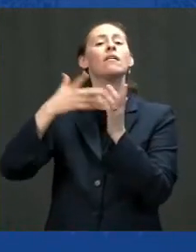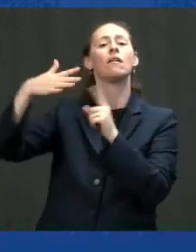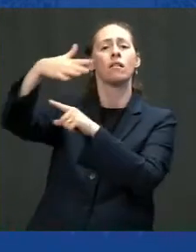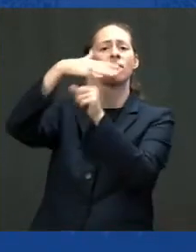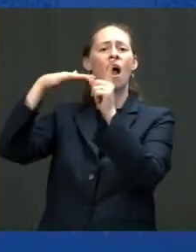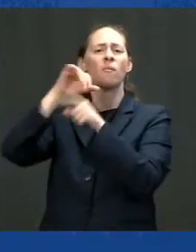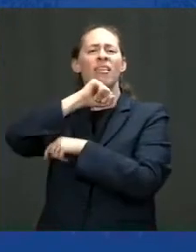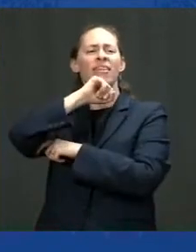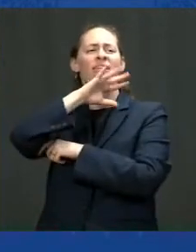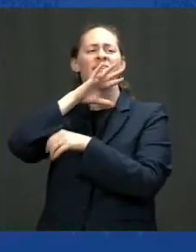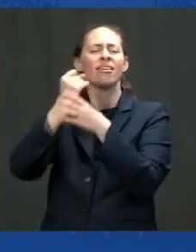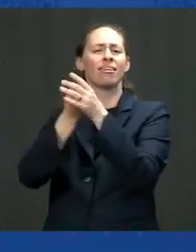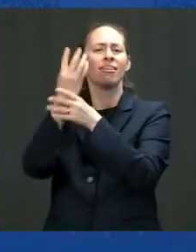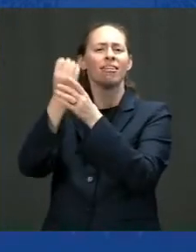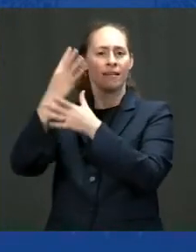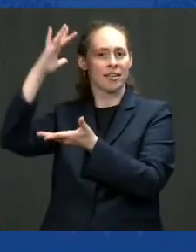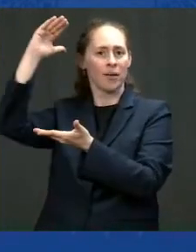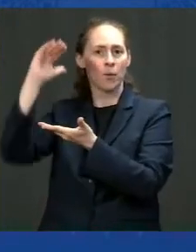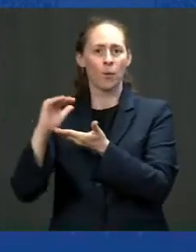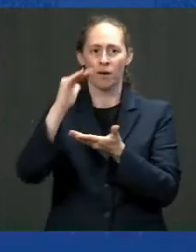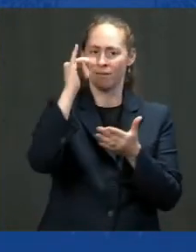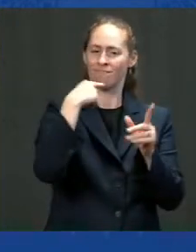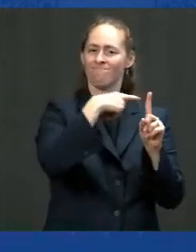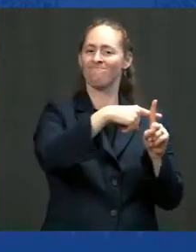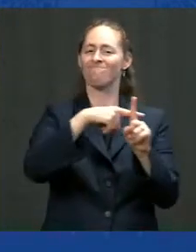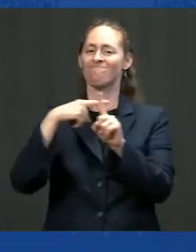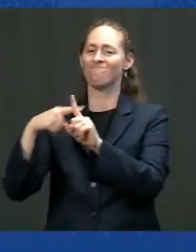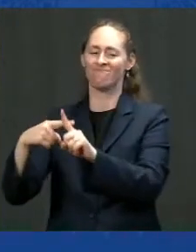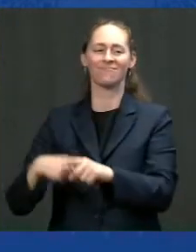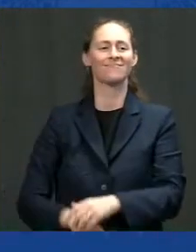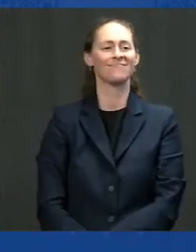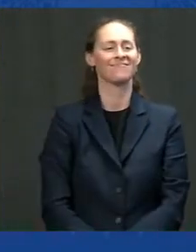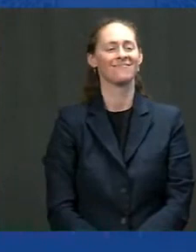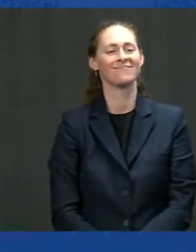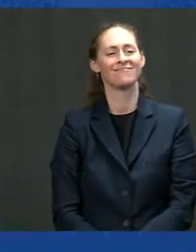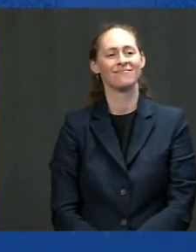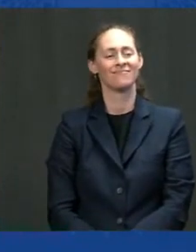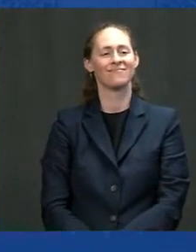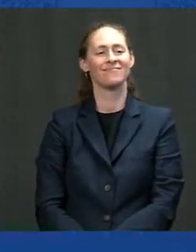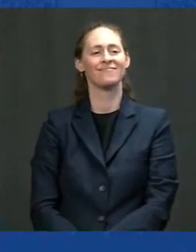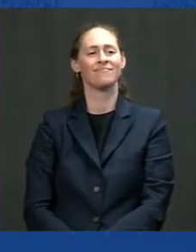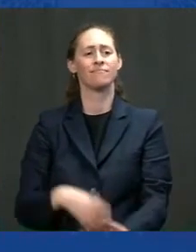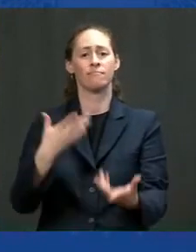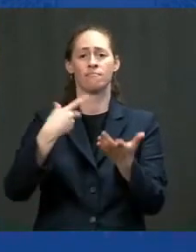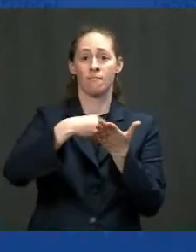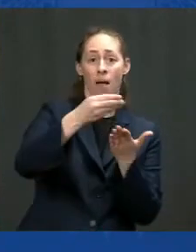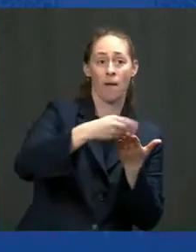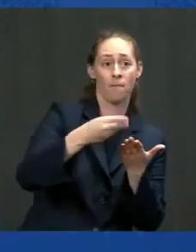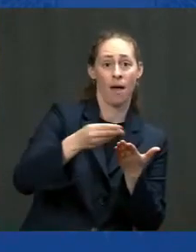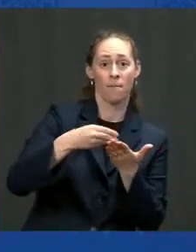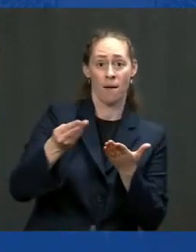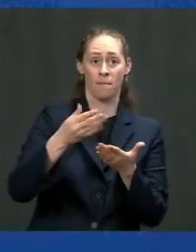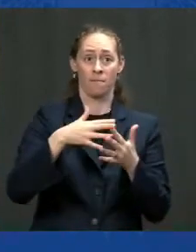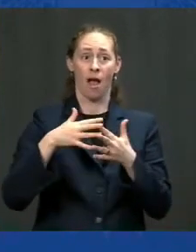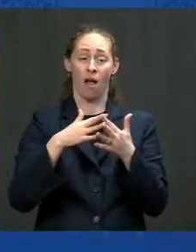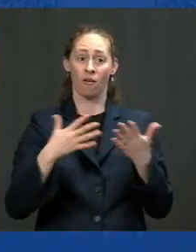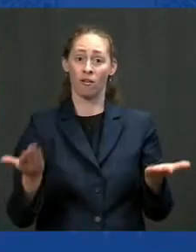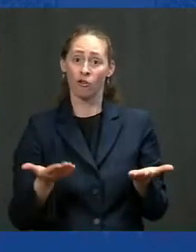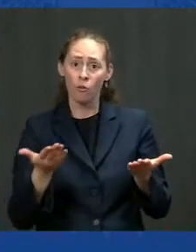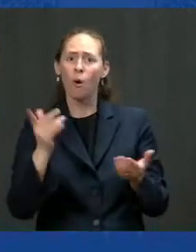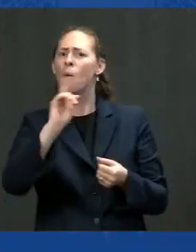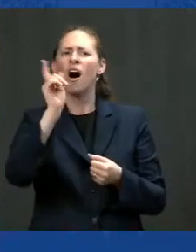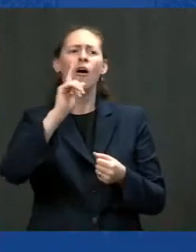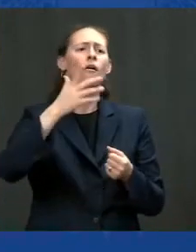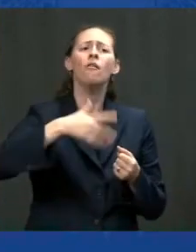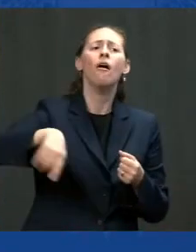And we'll be expanding my Made in America initiative to help cities, towns, and tribes get a better deal when they buy a Made in